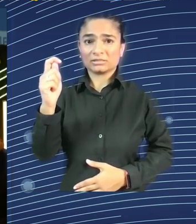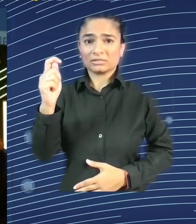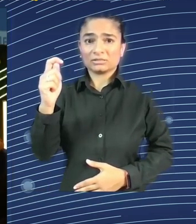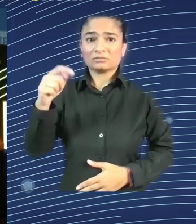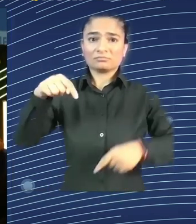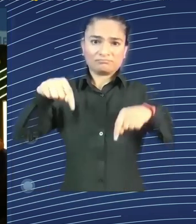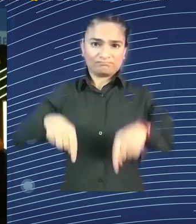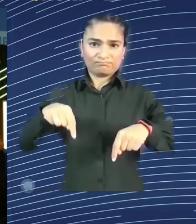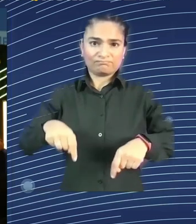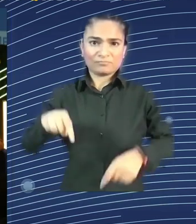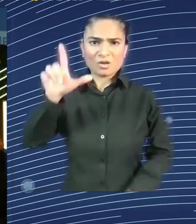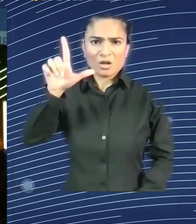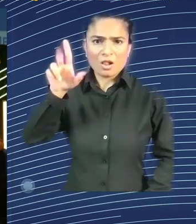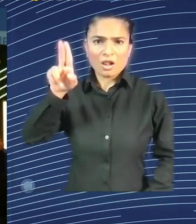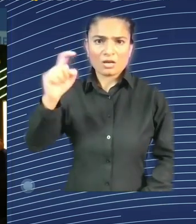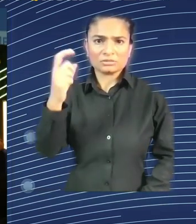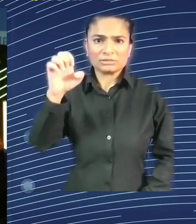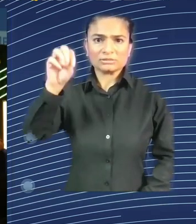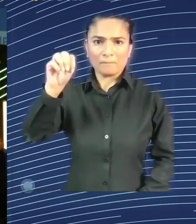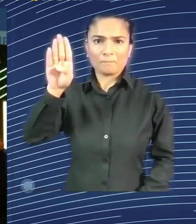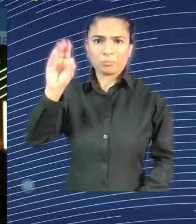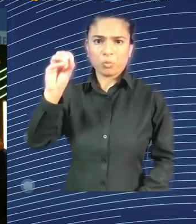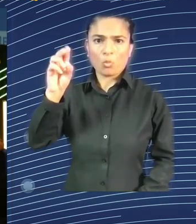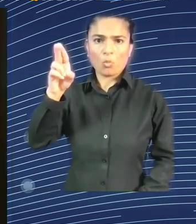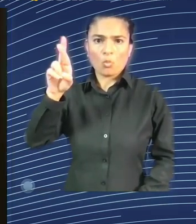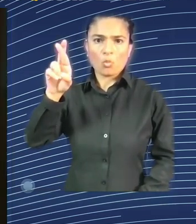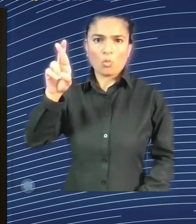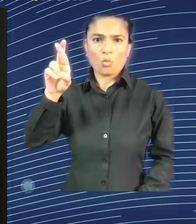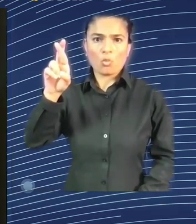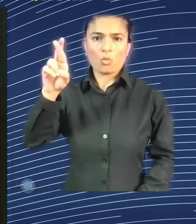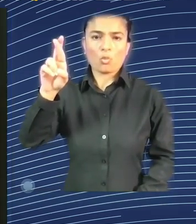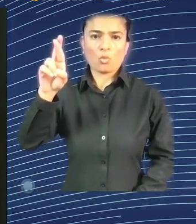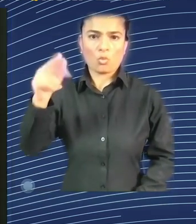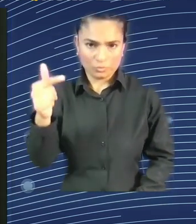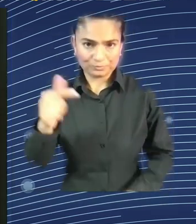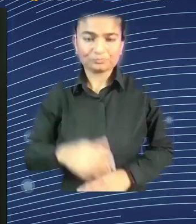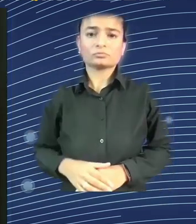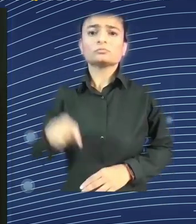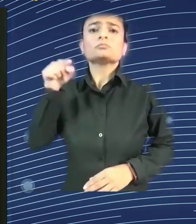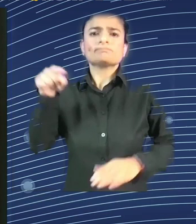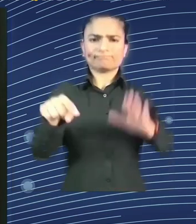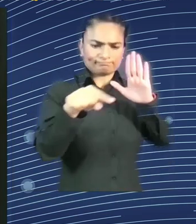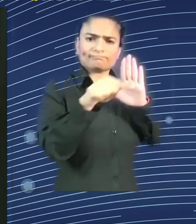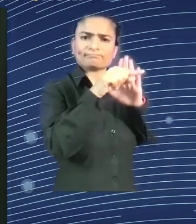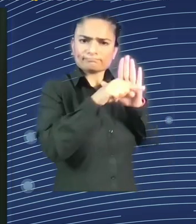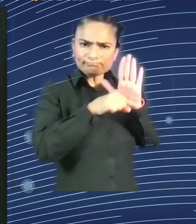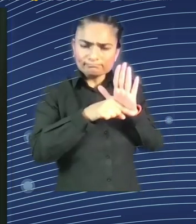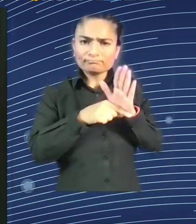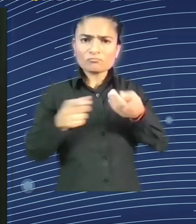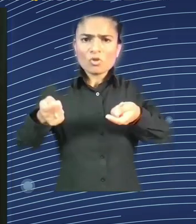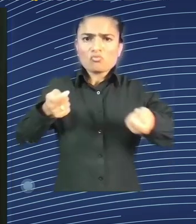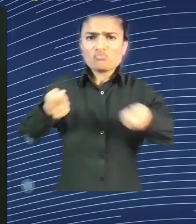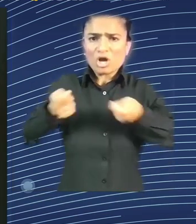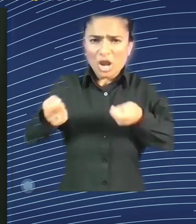I have a question I wanted to address. Is keeping up with the legislative procedure in Brussels